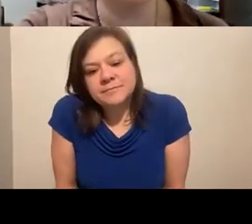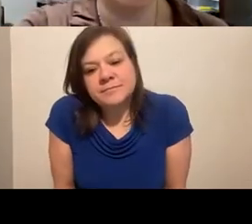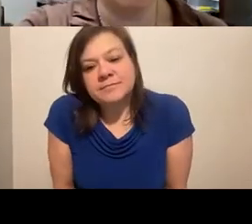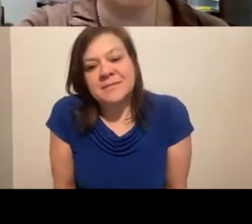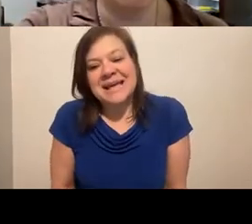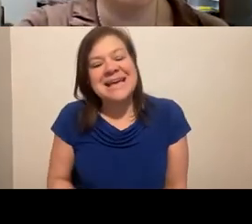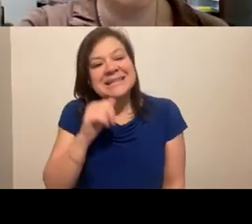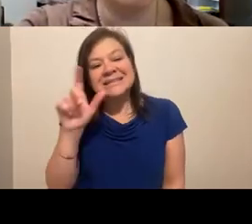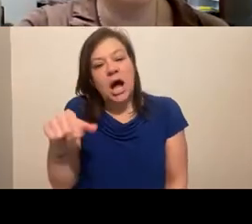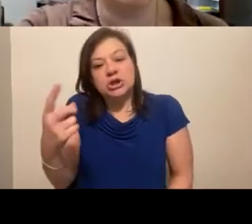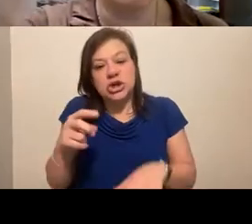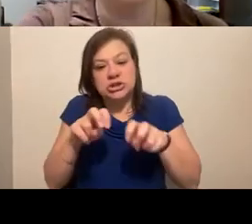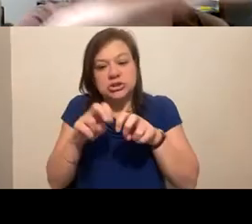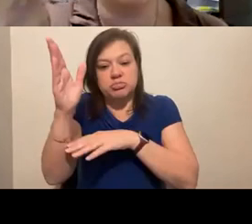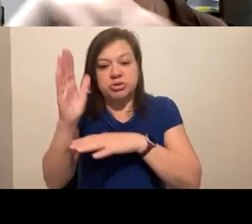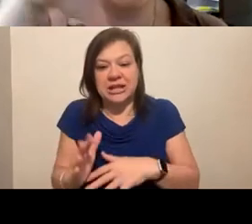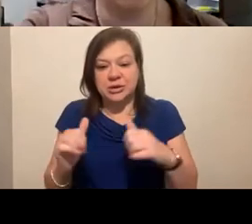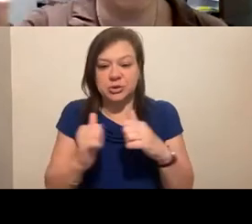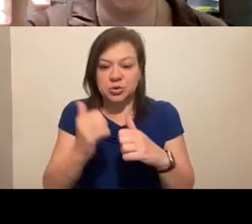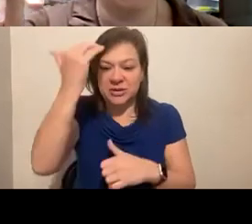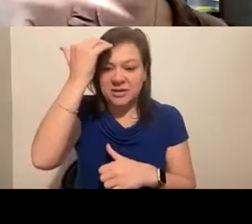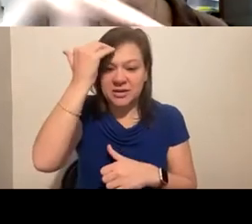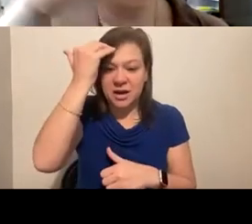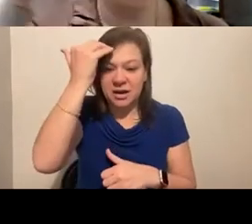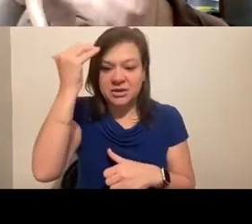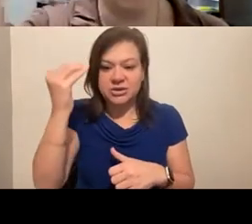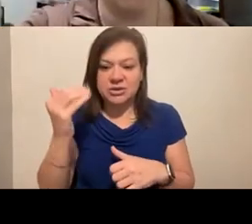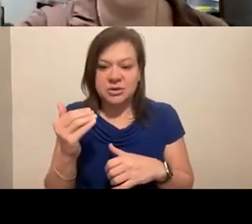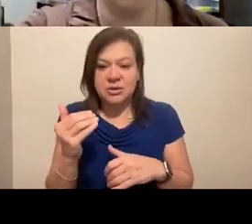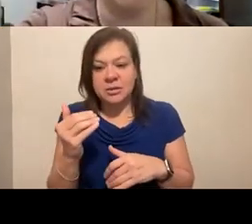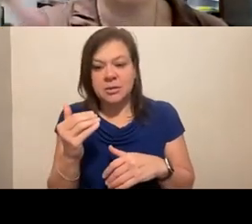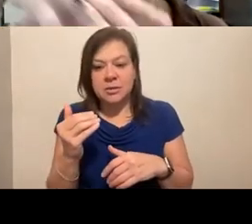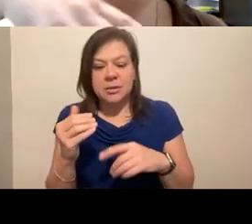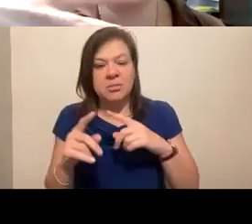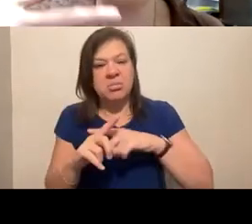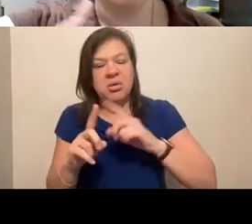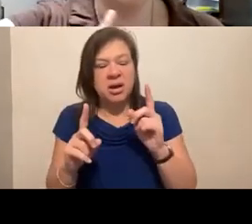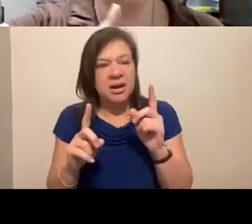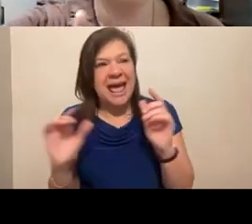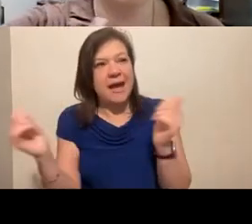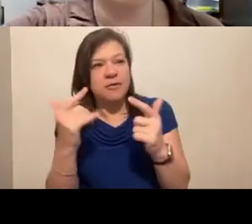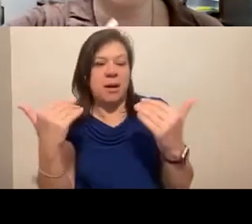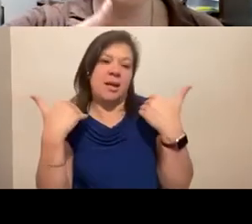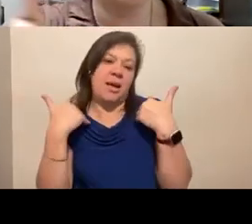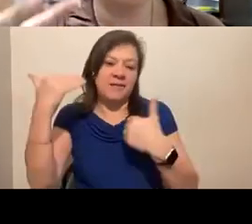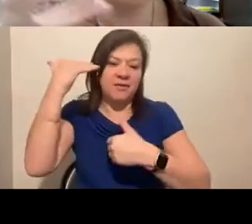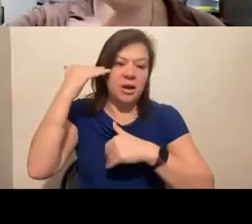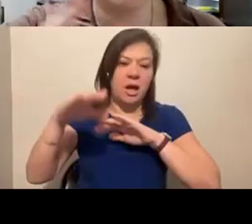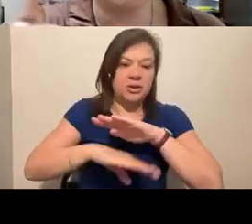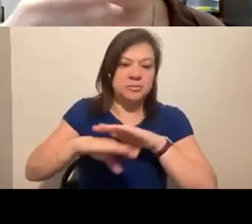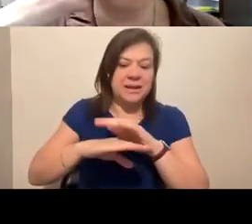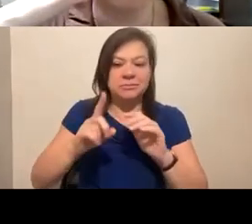presenters who have the knowledge base. It's everybody who's there will have a knowledge base or be a resource,